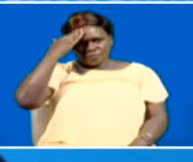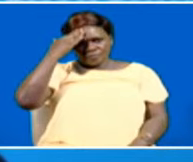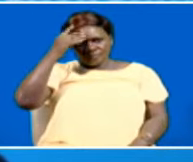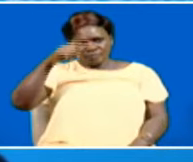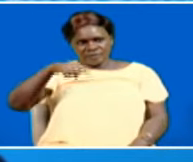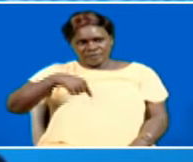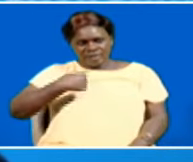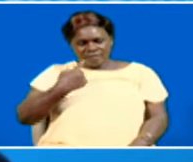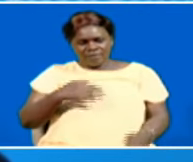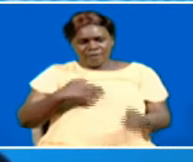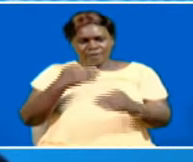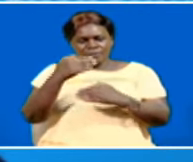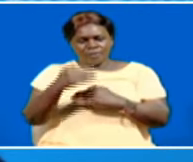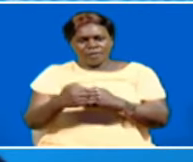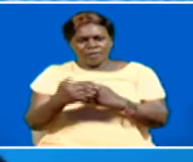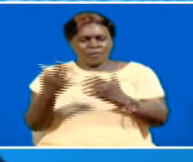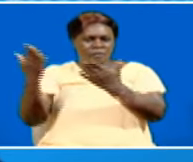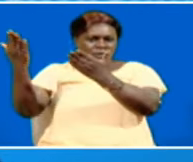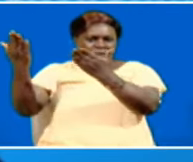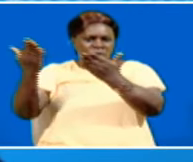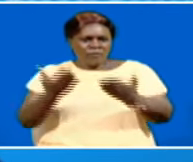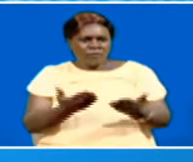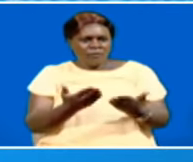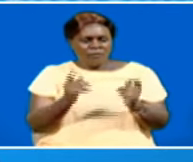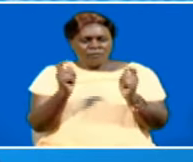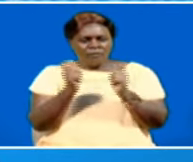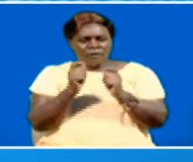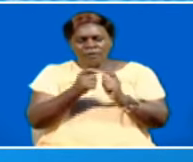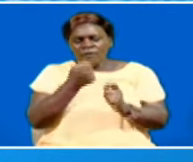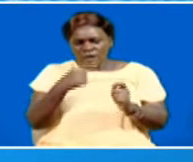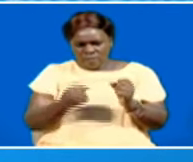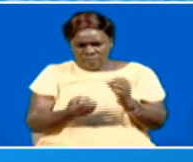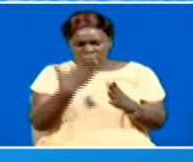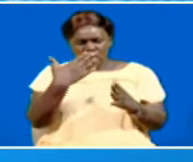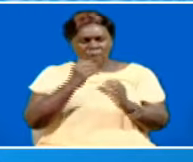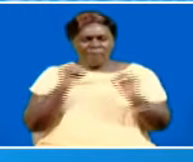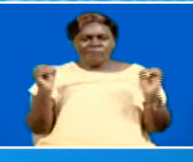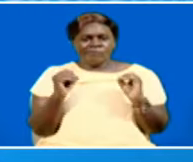we are net importers of pesticides. We don't produce them.